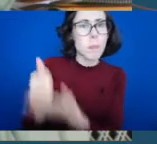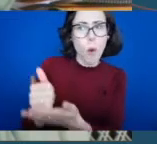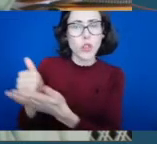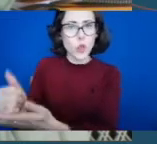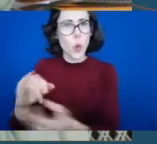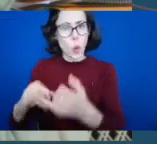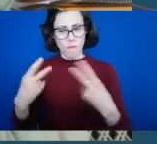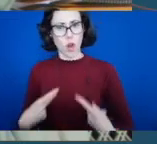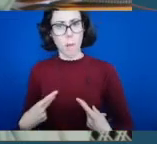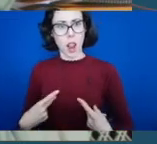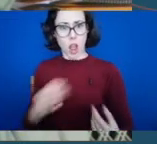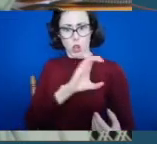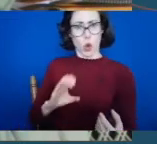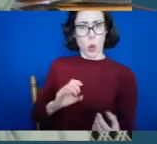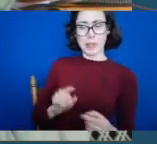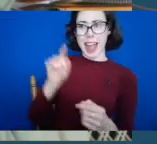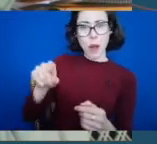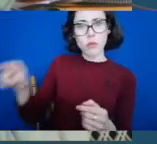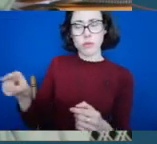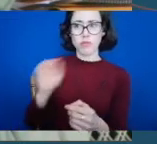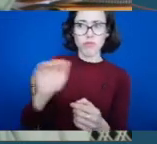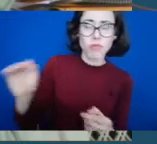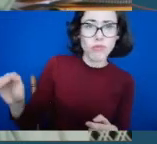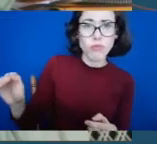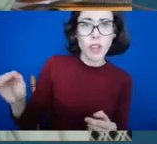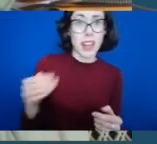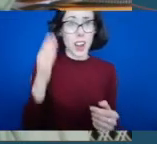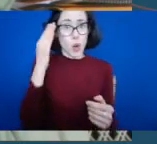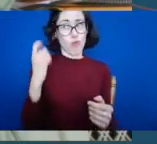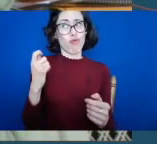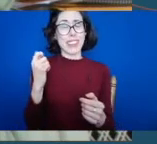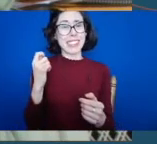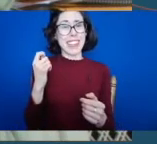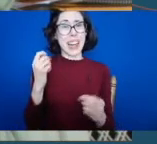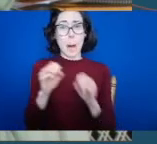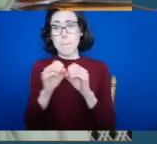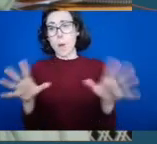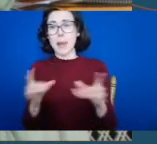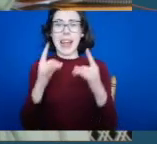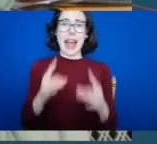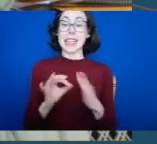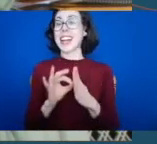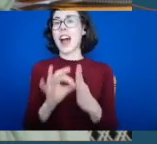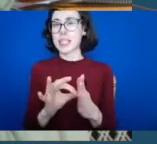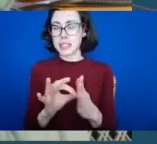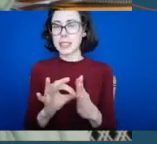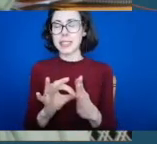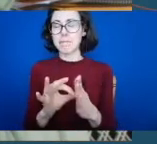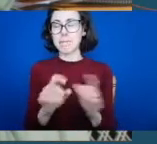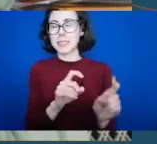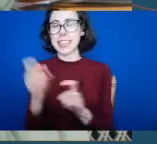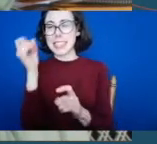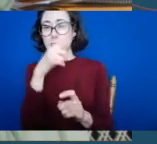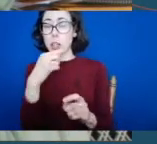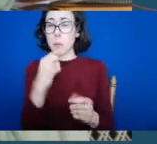weeks where it's been difficult and challenging with public health guidance, sport has tried to maximise what it can do in that context. And just to say